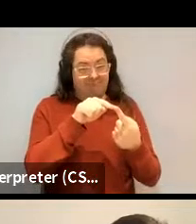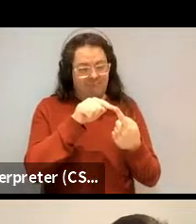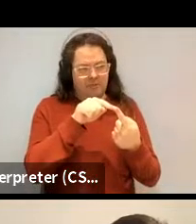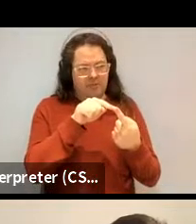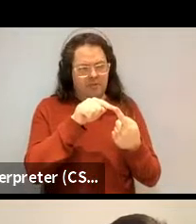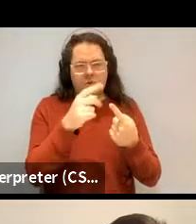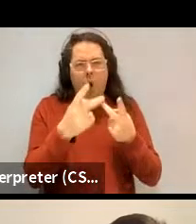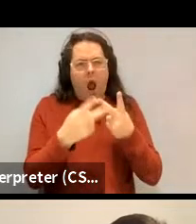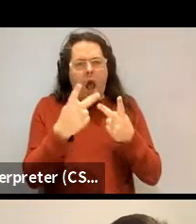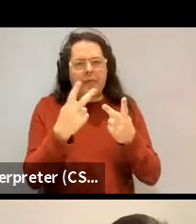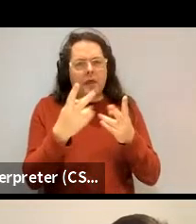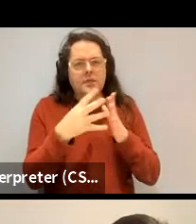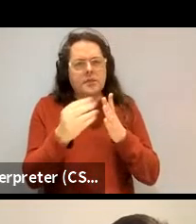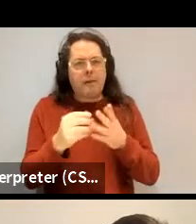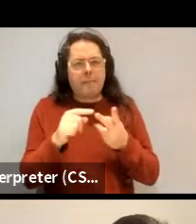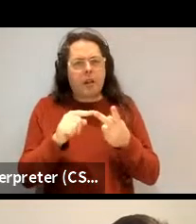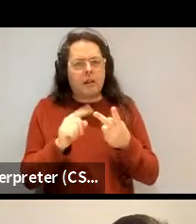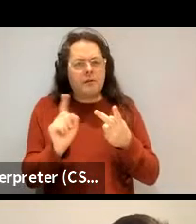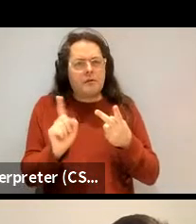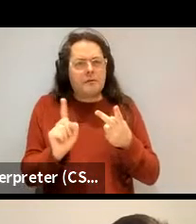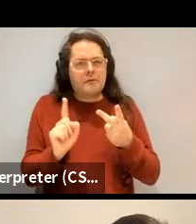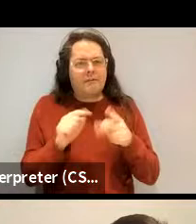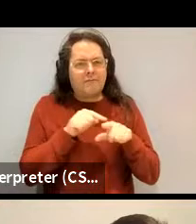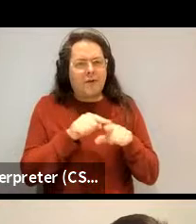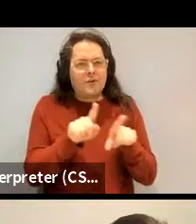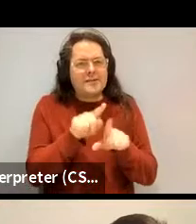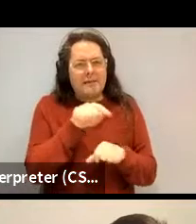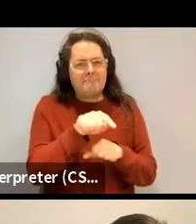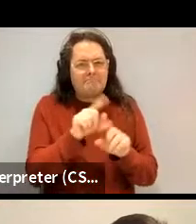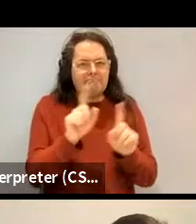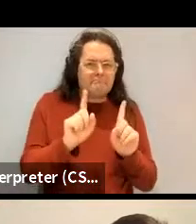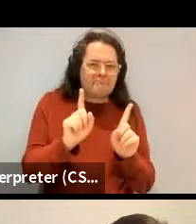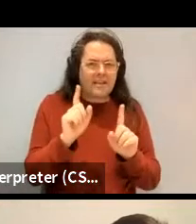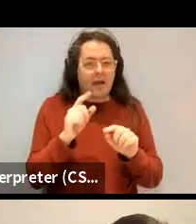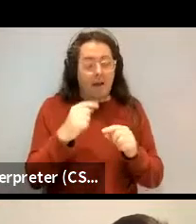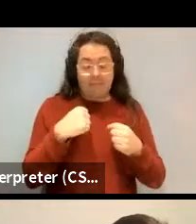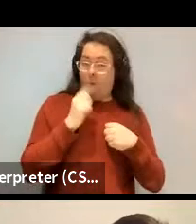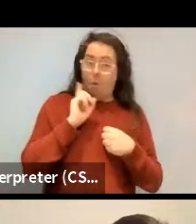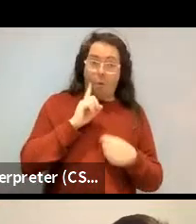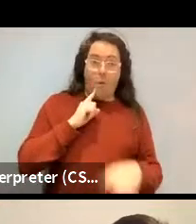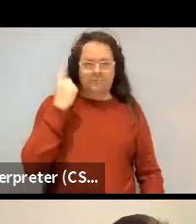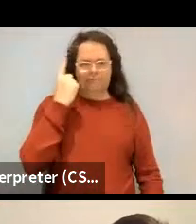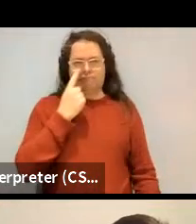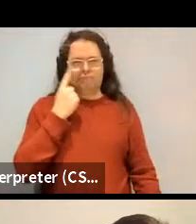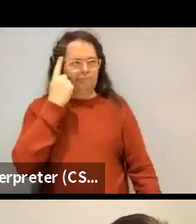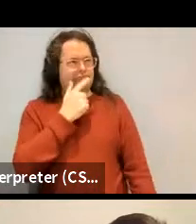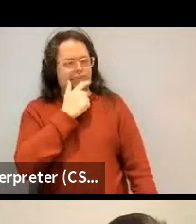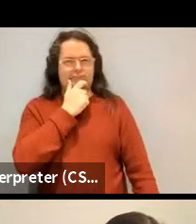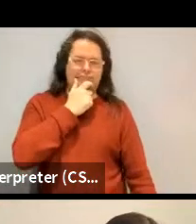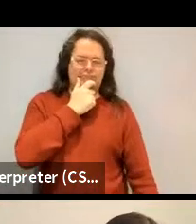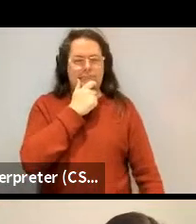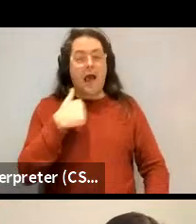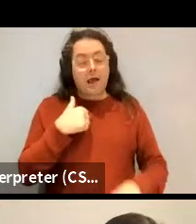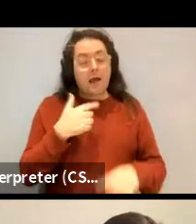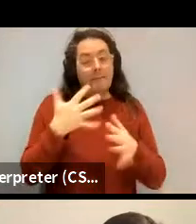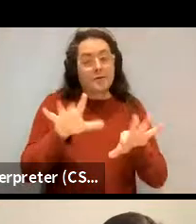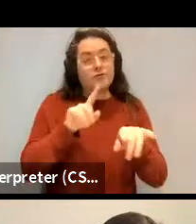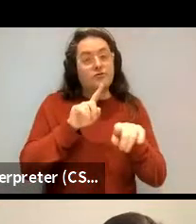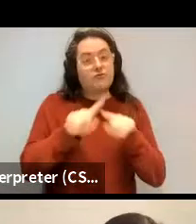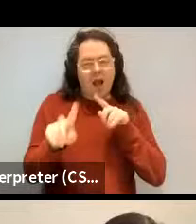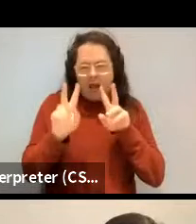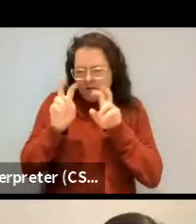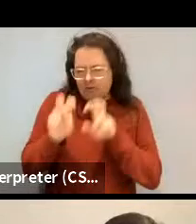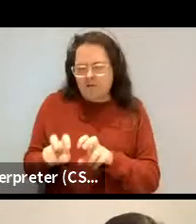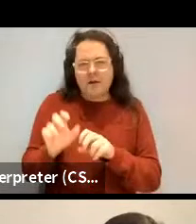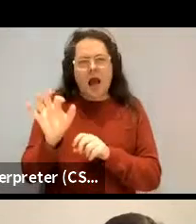question for you. So what are like, I, I'm often puzzling about this. I tried. That's why I go out. I was going after I've been going after islands. I think, Oh,